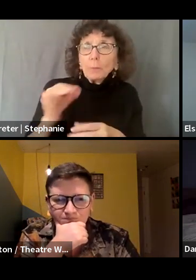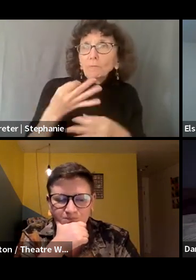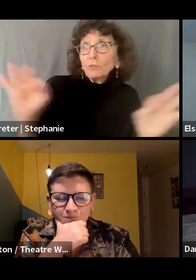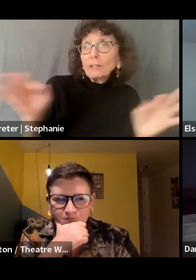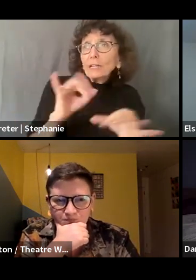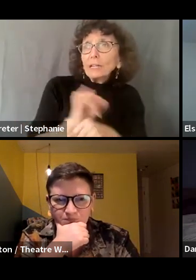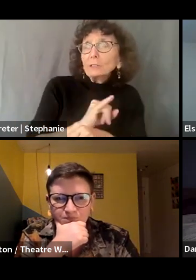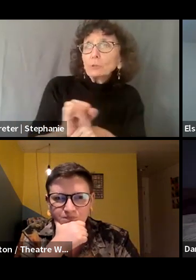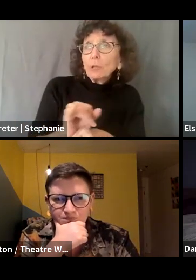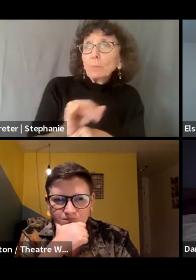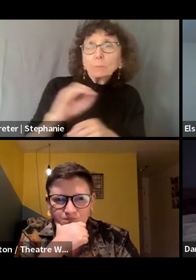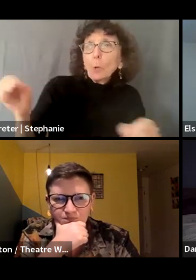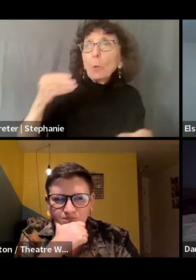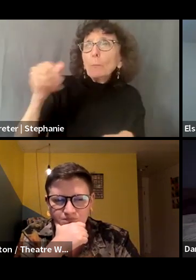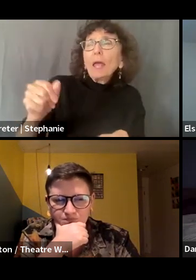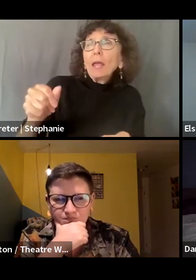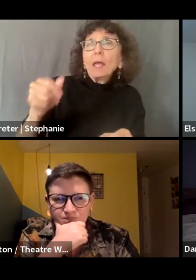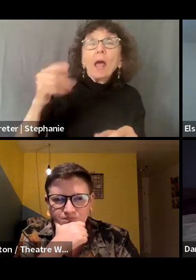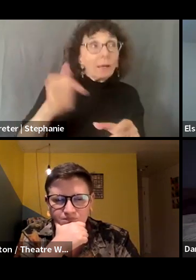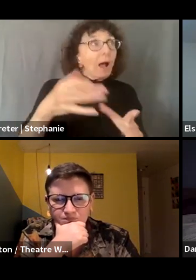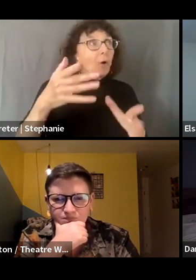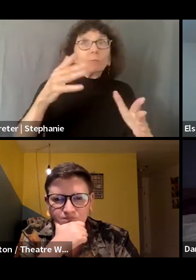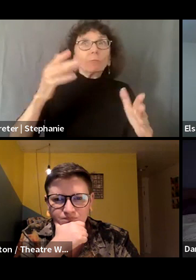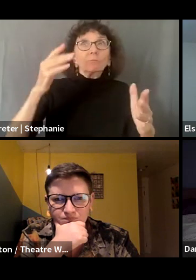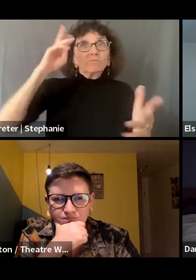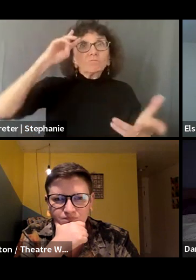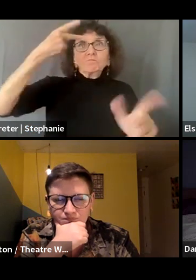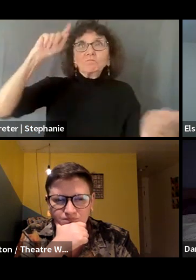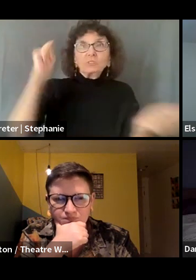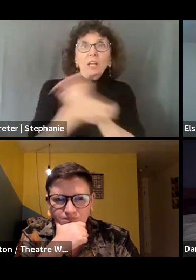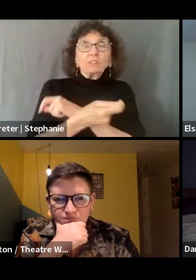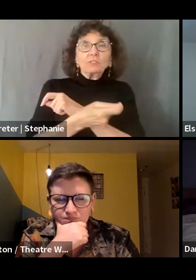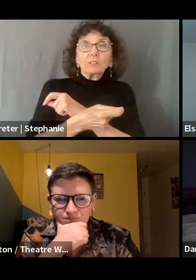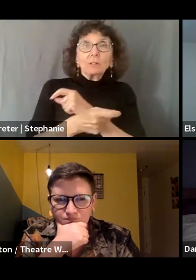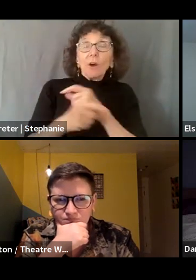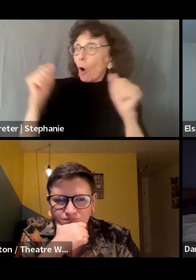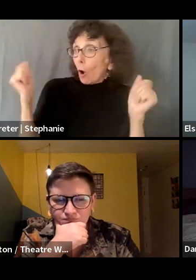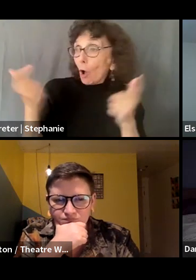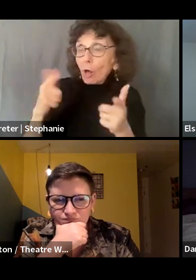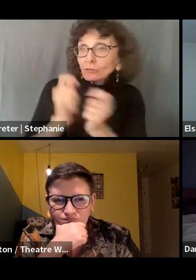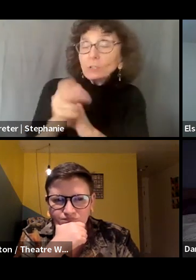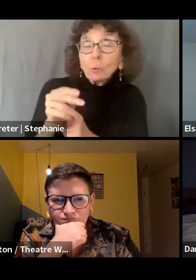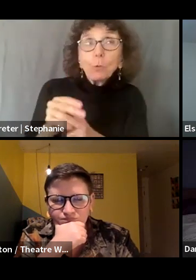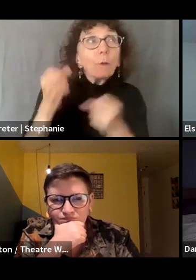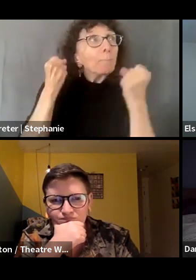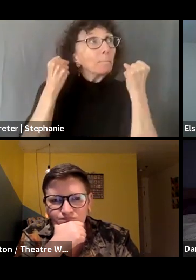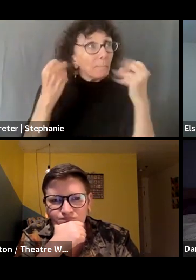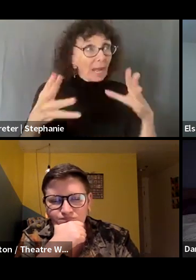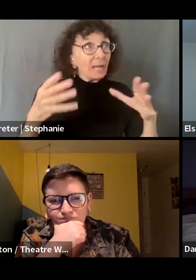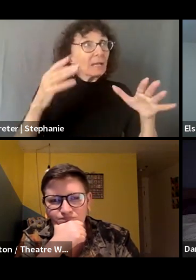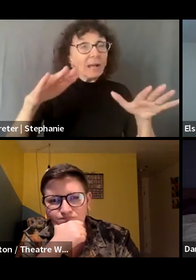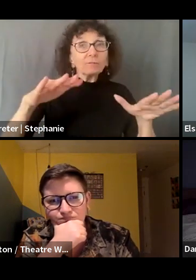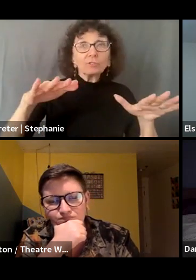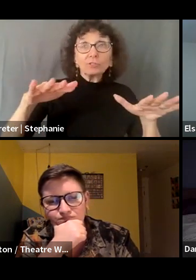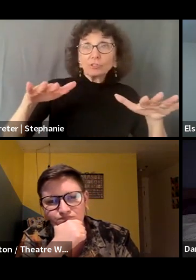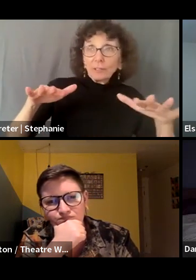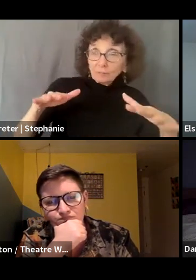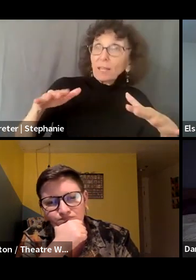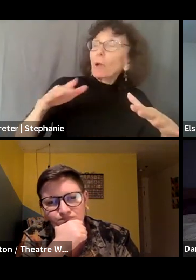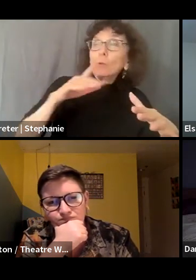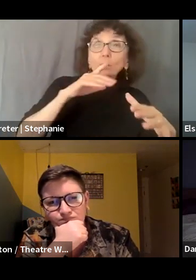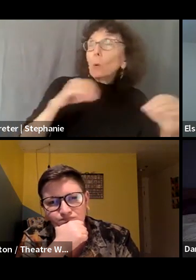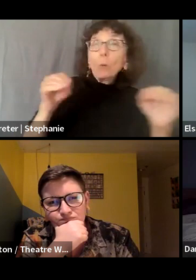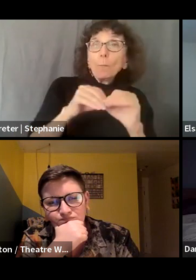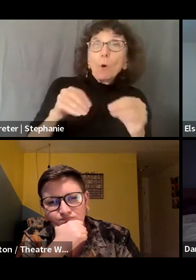longer. That's not true for everyone, but we have seen that shift. And I wonder, we've also seen that there are